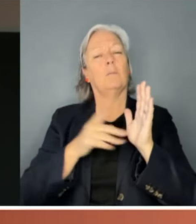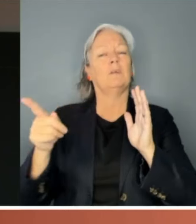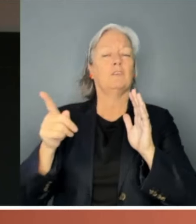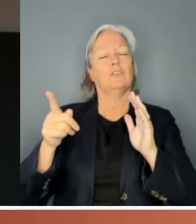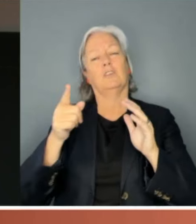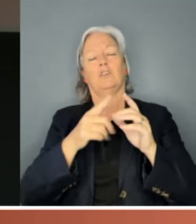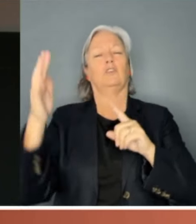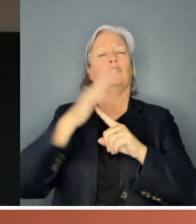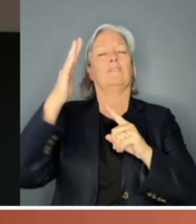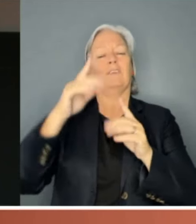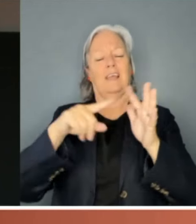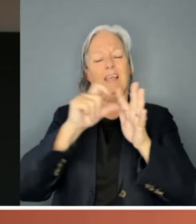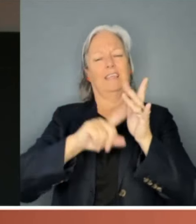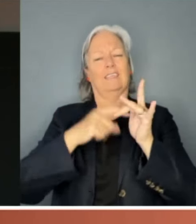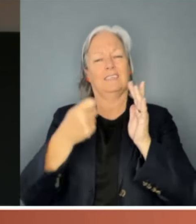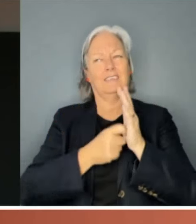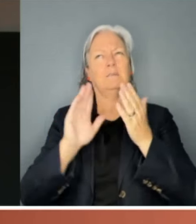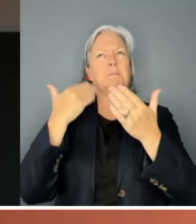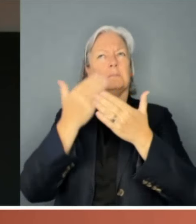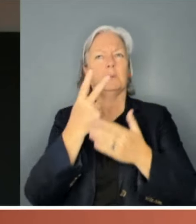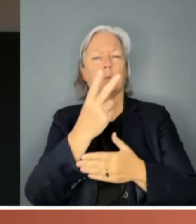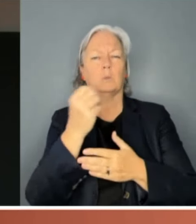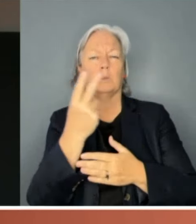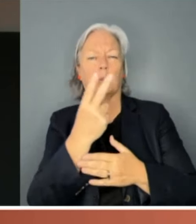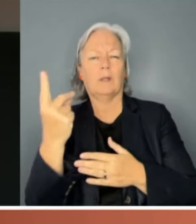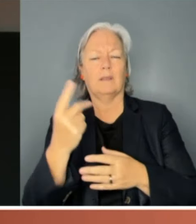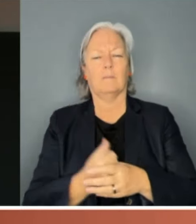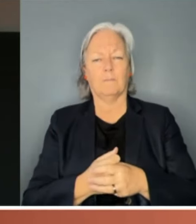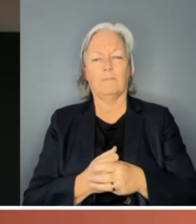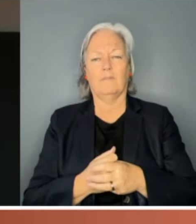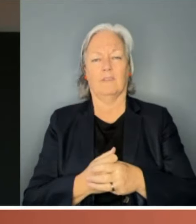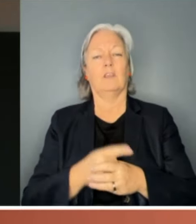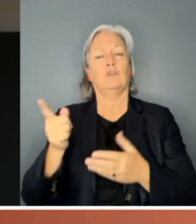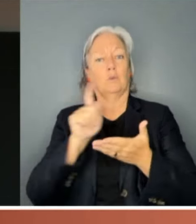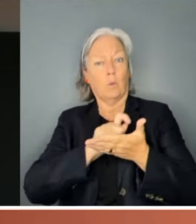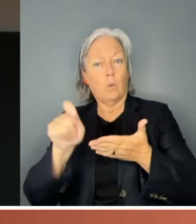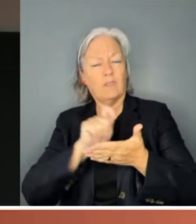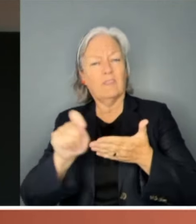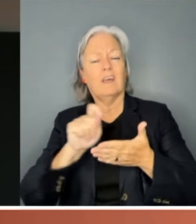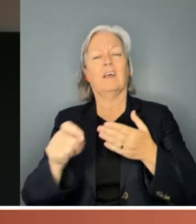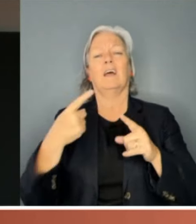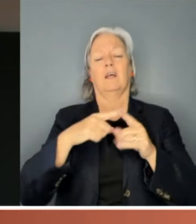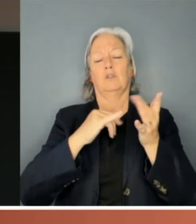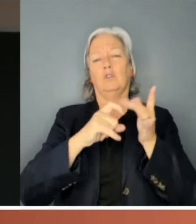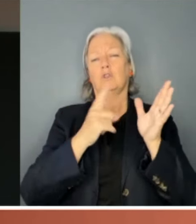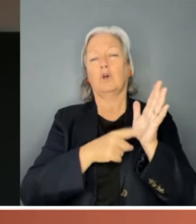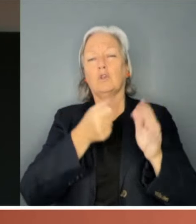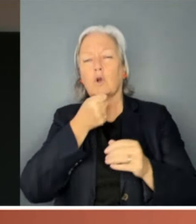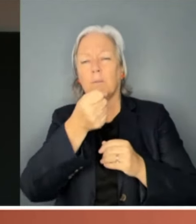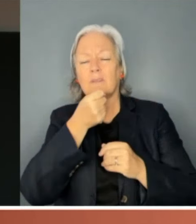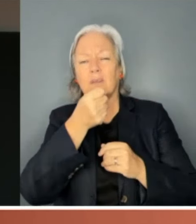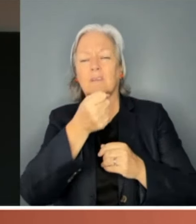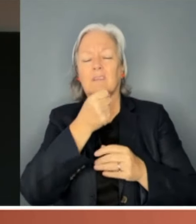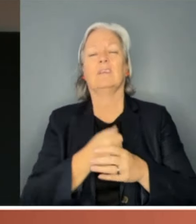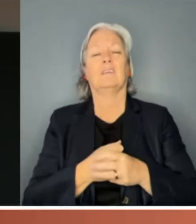2021. In addition to her roles as an author and social commentator, Ms Hausiger has served as a